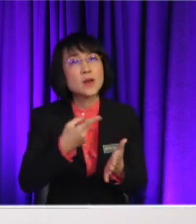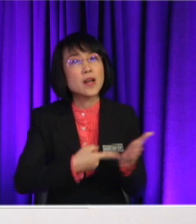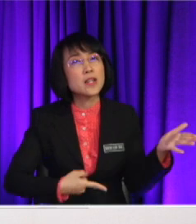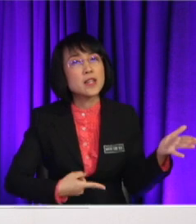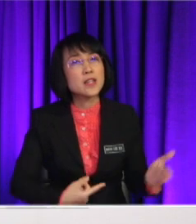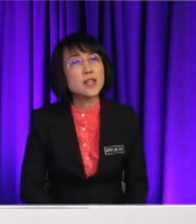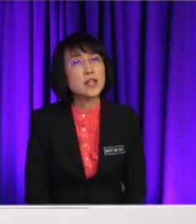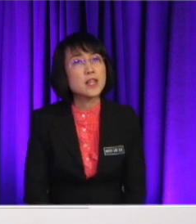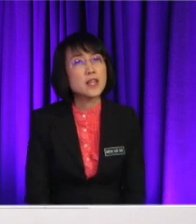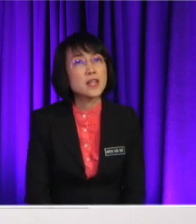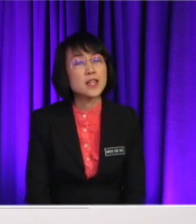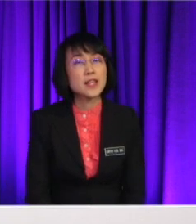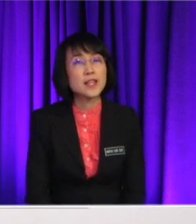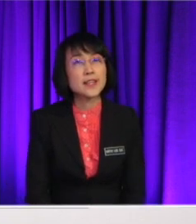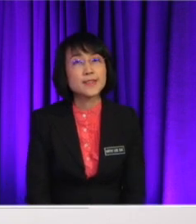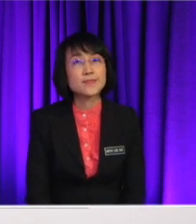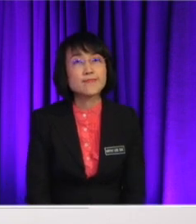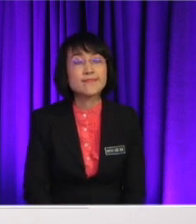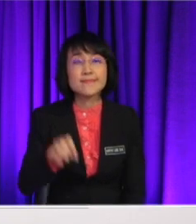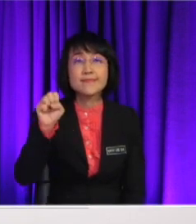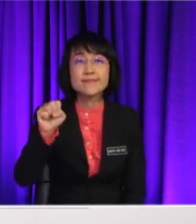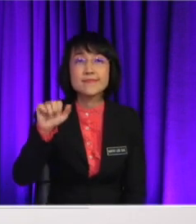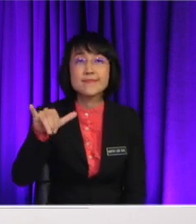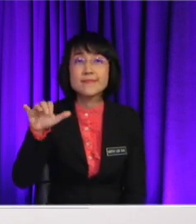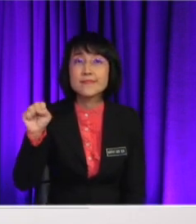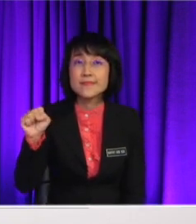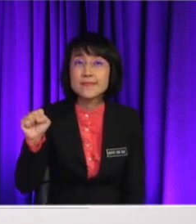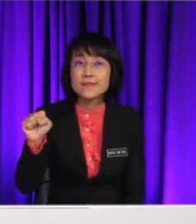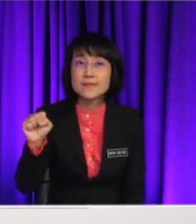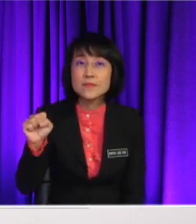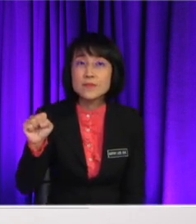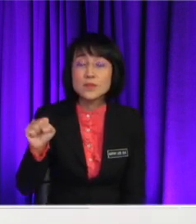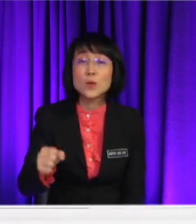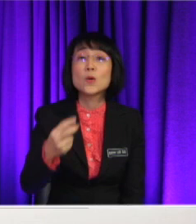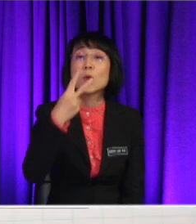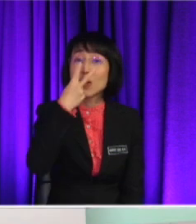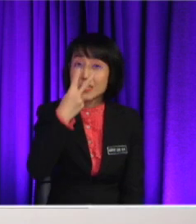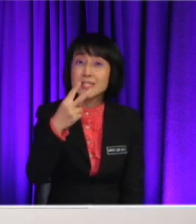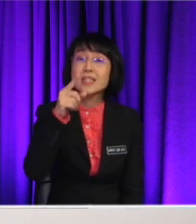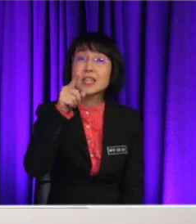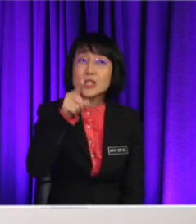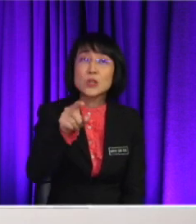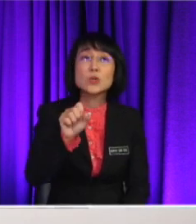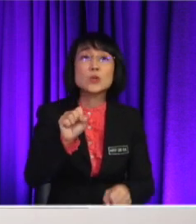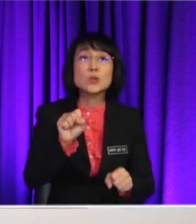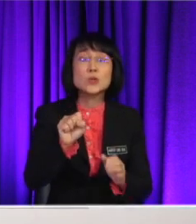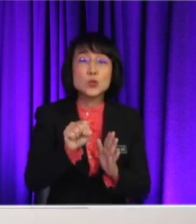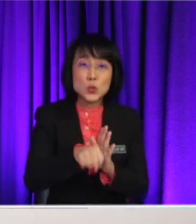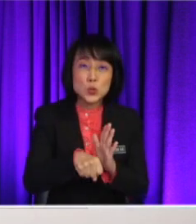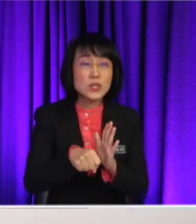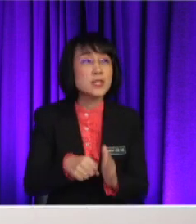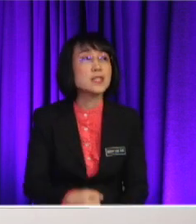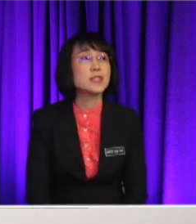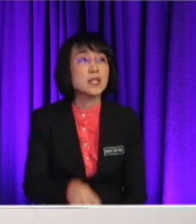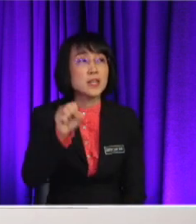Yeah, Jiaxian, okay, Jiaxian, okay What is SYS? See you soon See you soon See you yeah, yeah See you